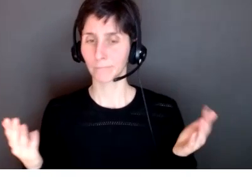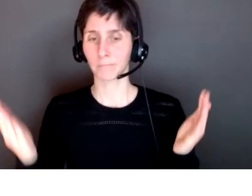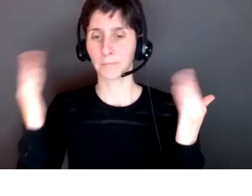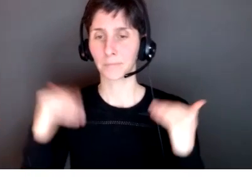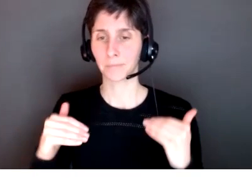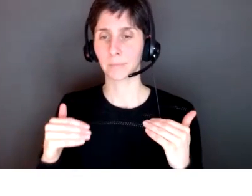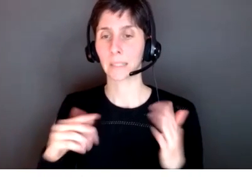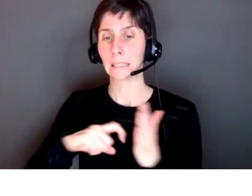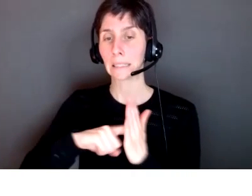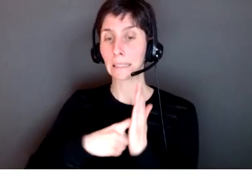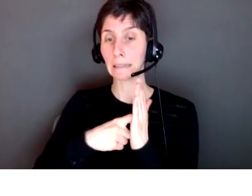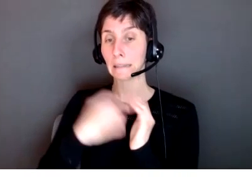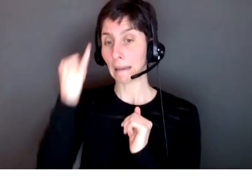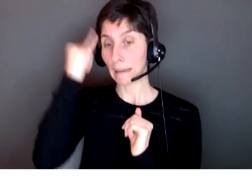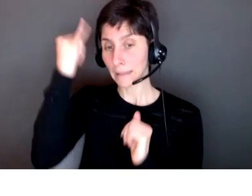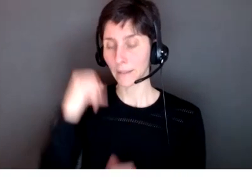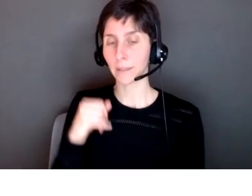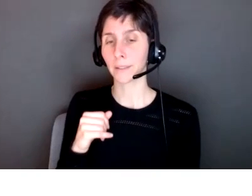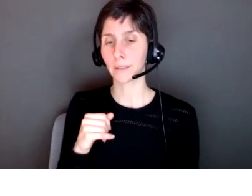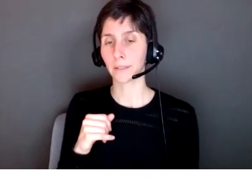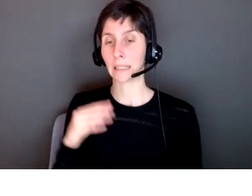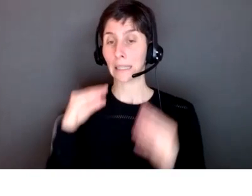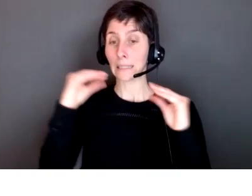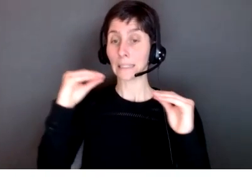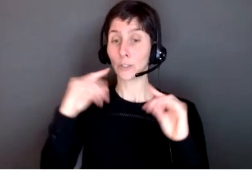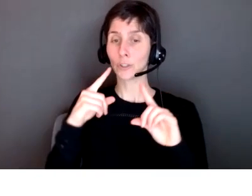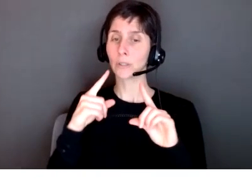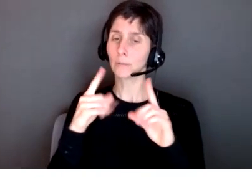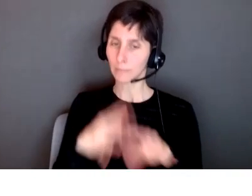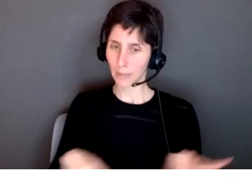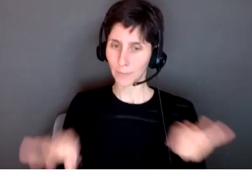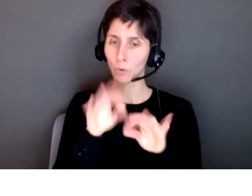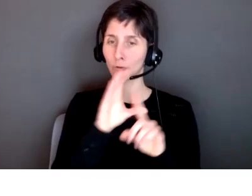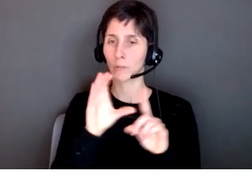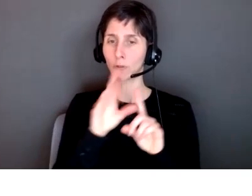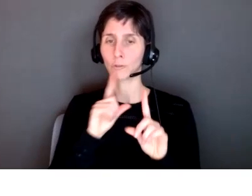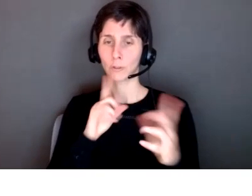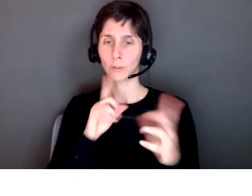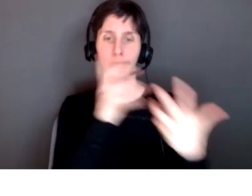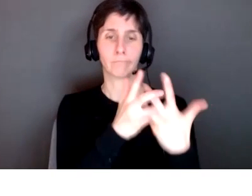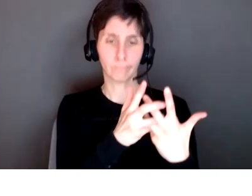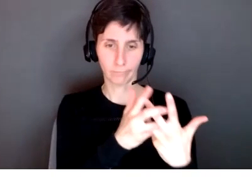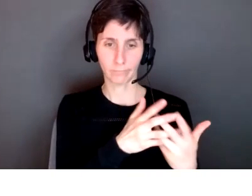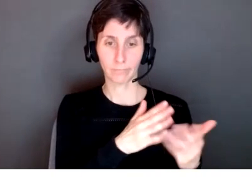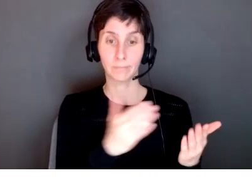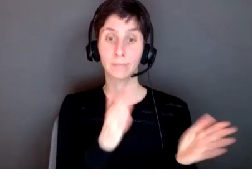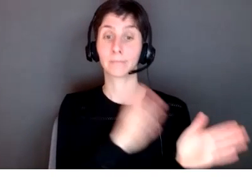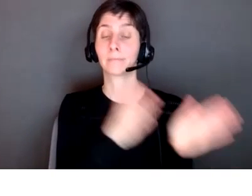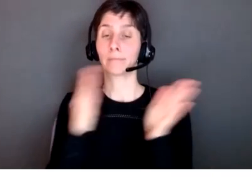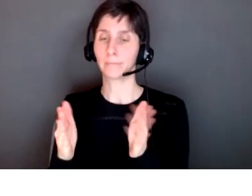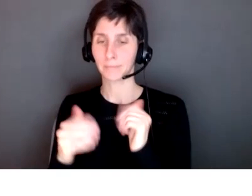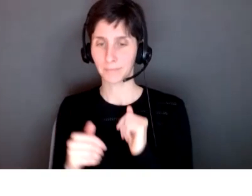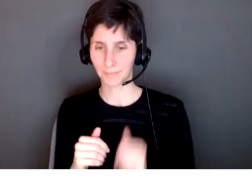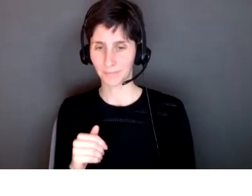key idea so we just talked about cultural responsive teaching so and now i want to move to another idea so sorry if some of these changes